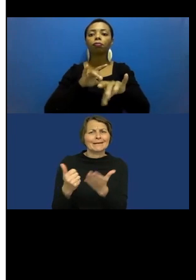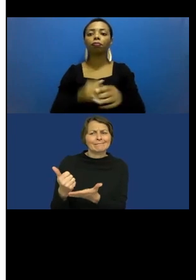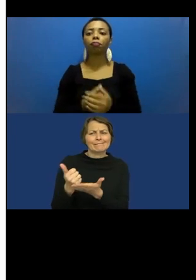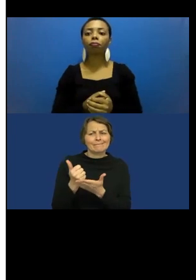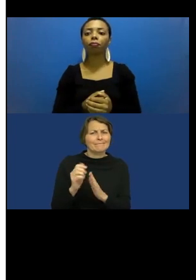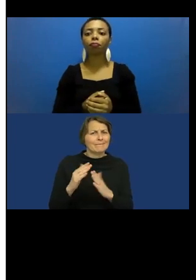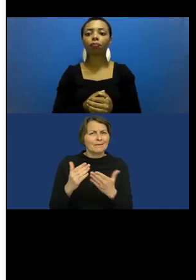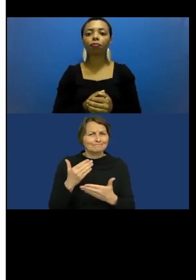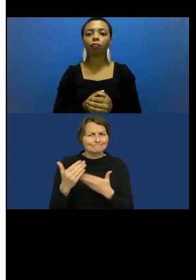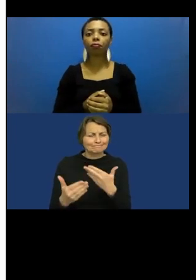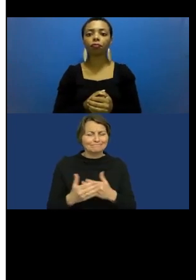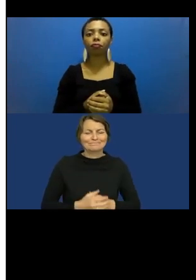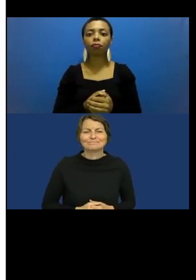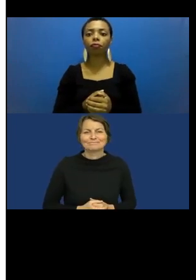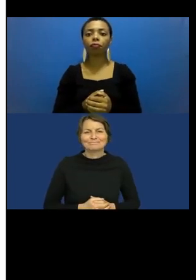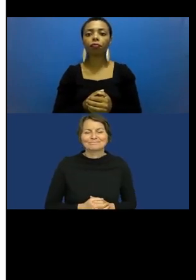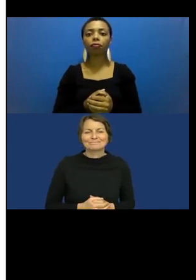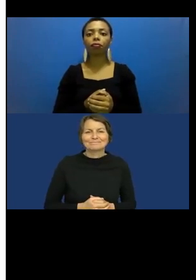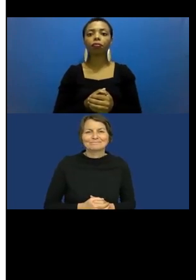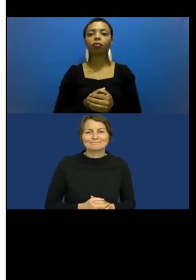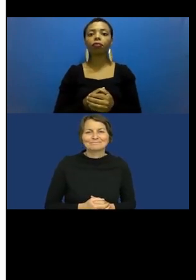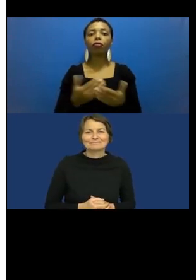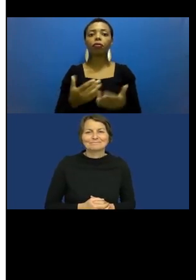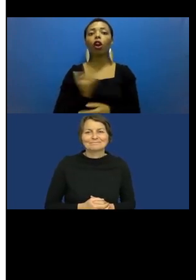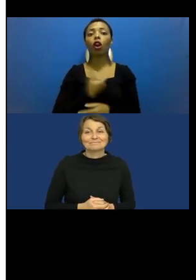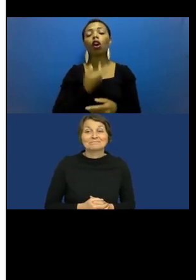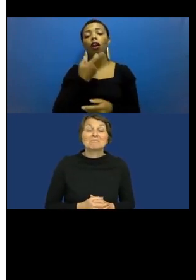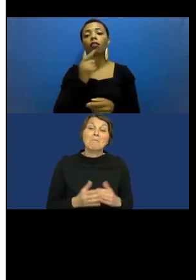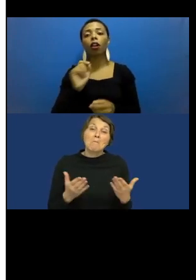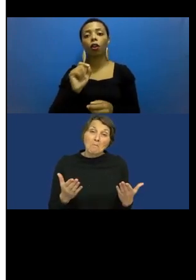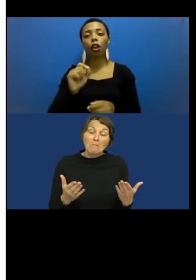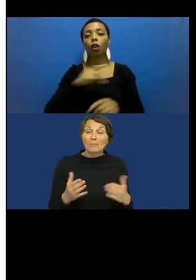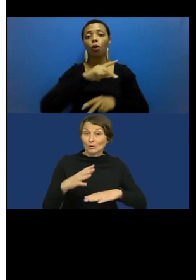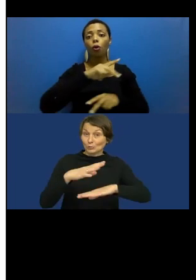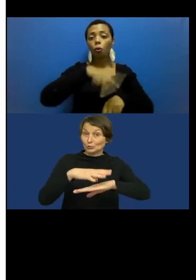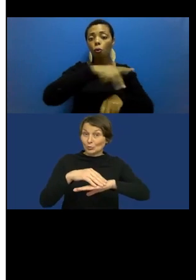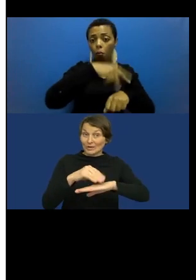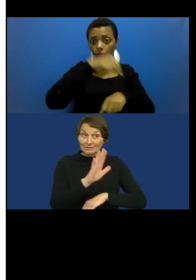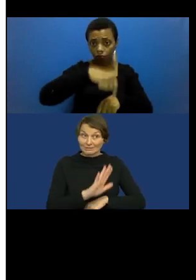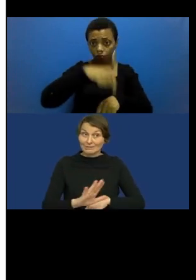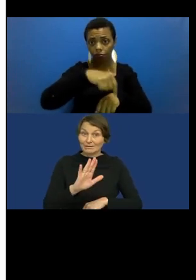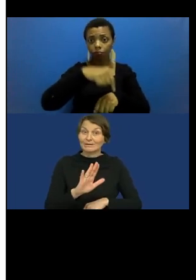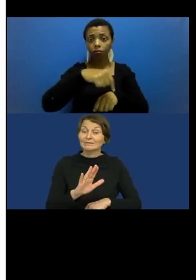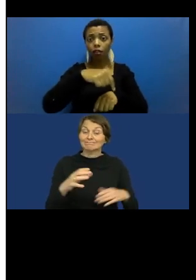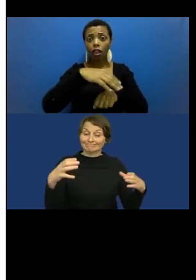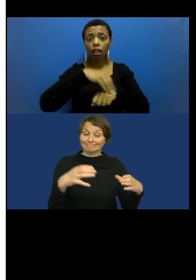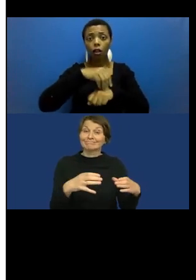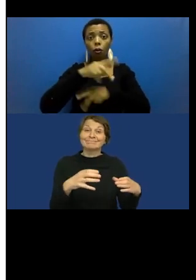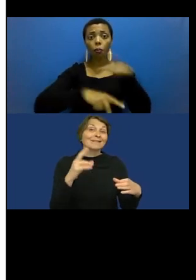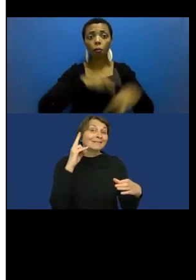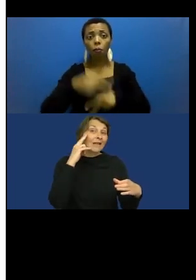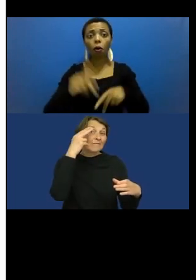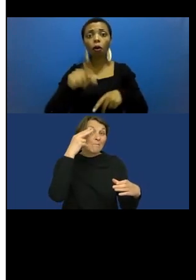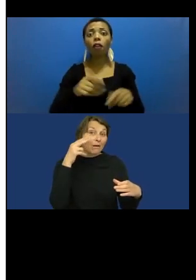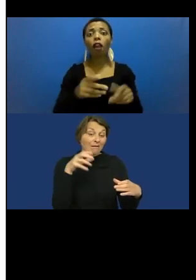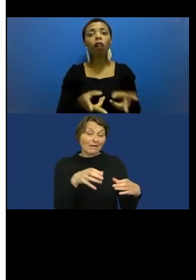And one can also say that in Sweden, people with deafblindness are not recognized as a unique group within law and